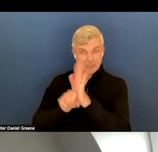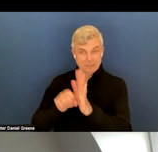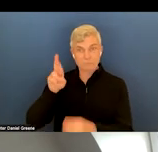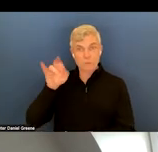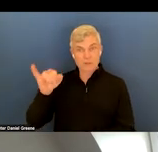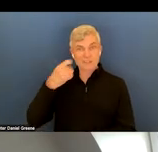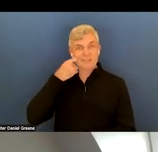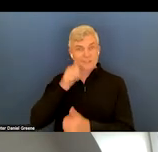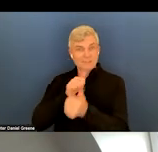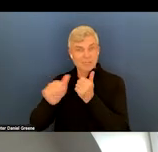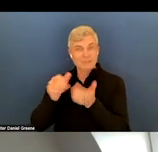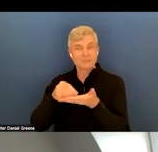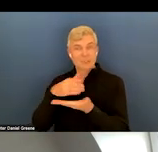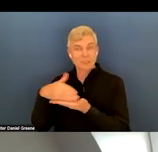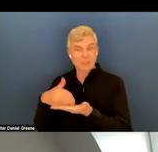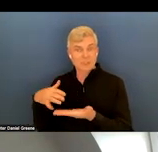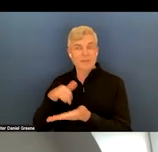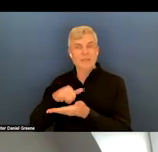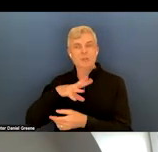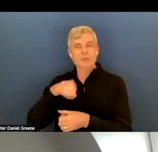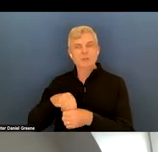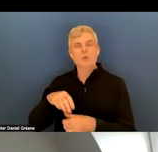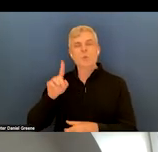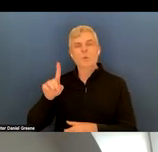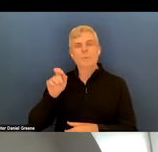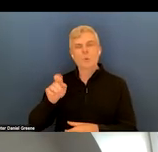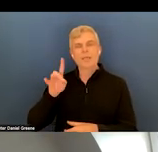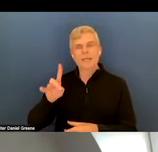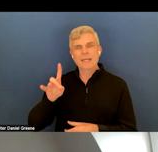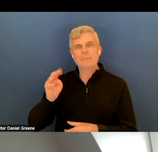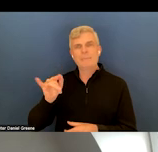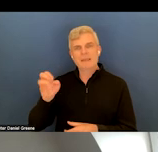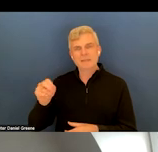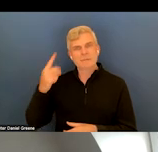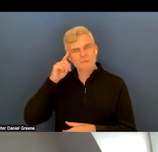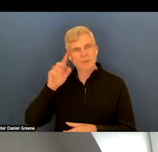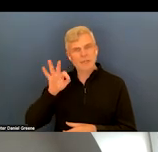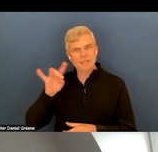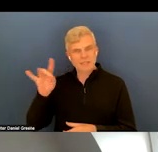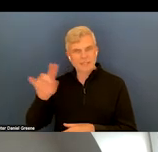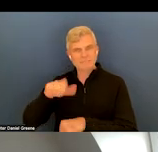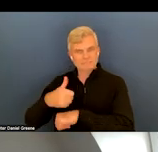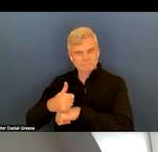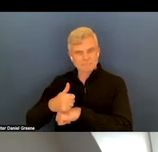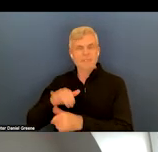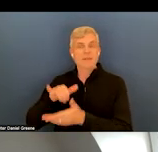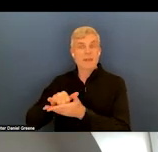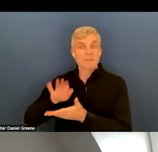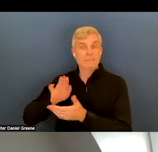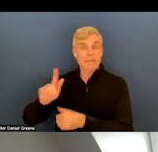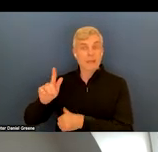includes $1.8 million for 988 implementation. Their 988 bill has passed the House as of June 16th.